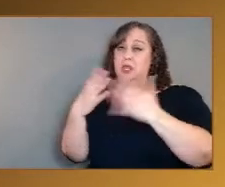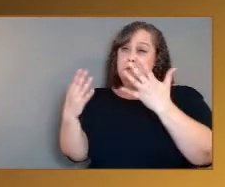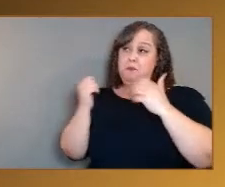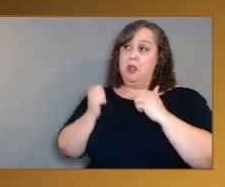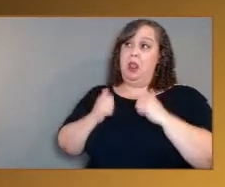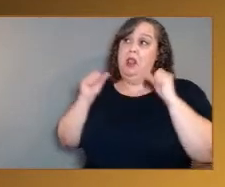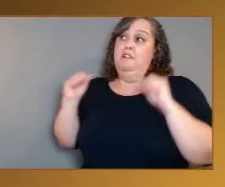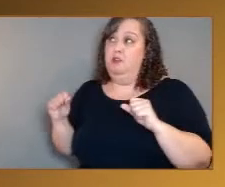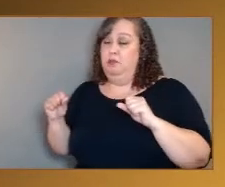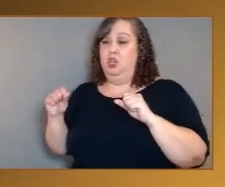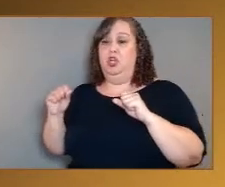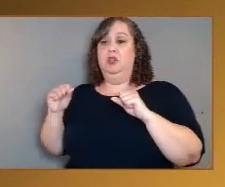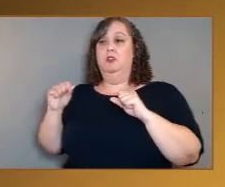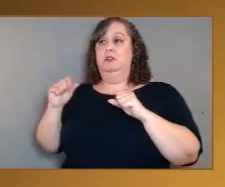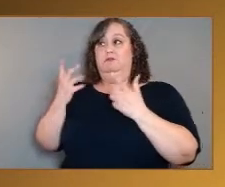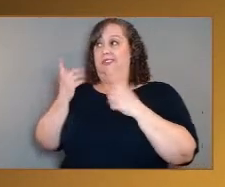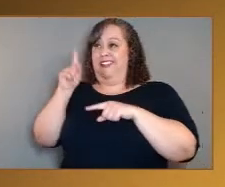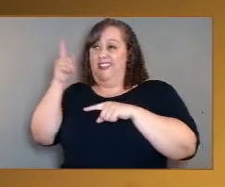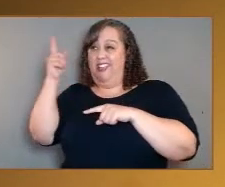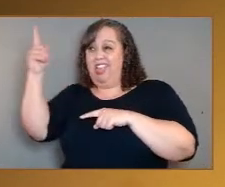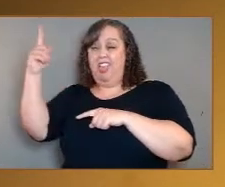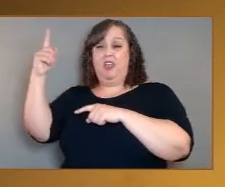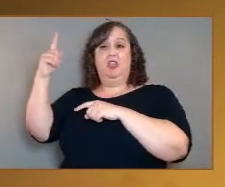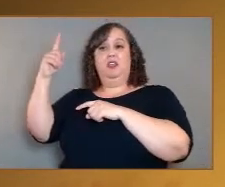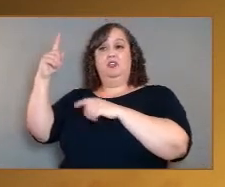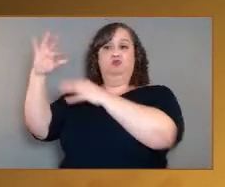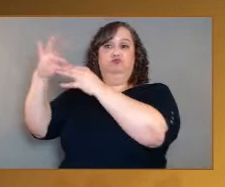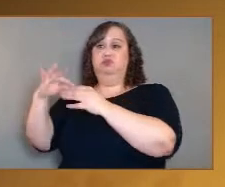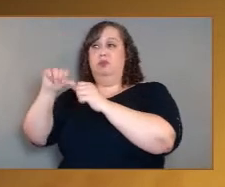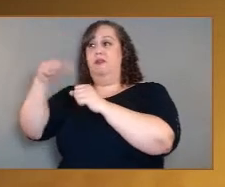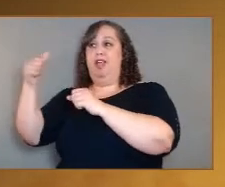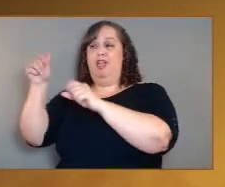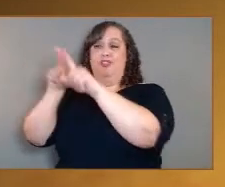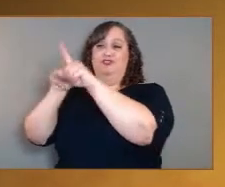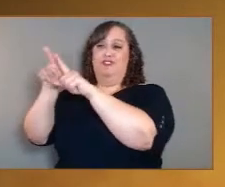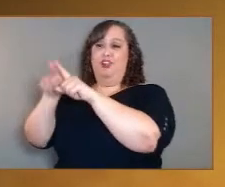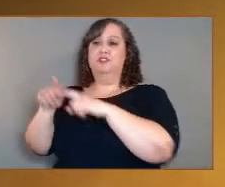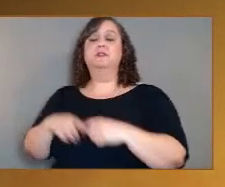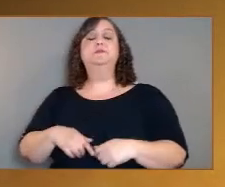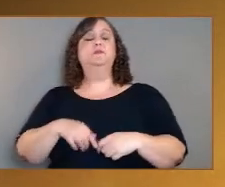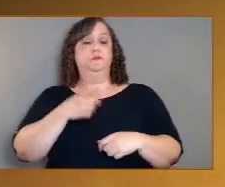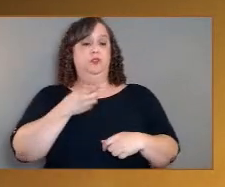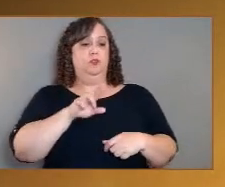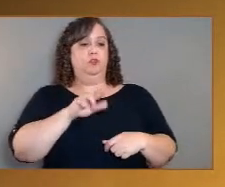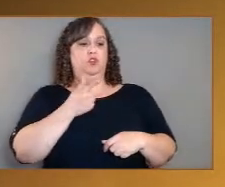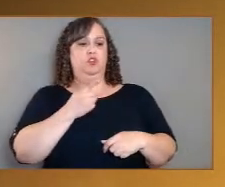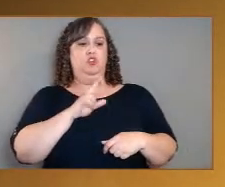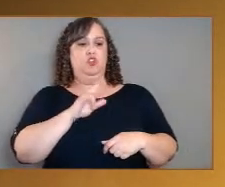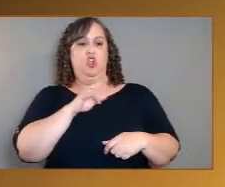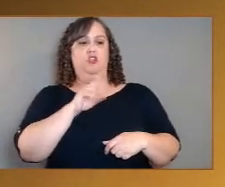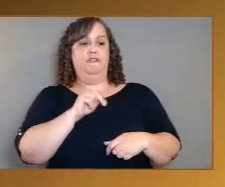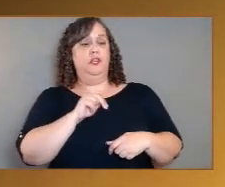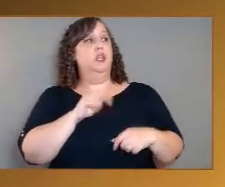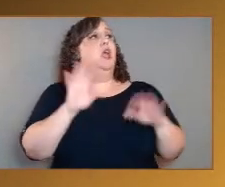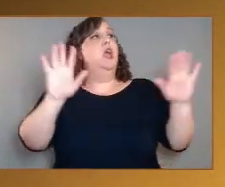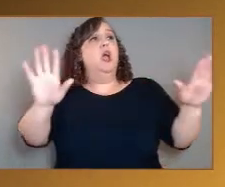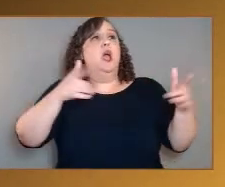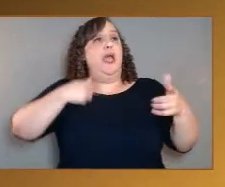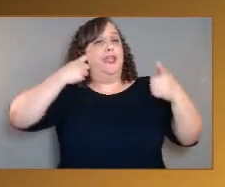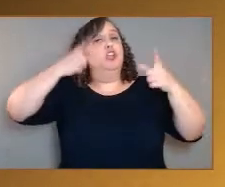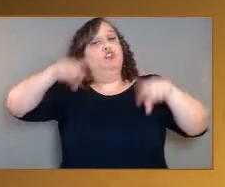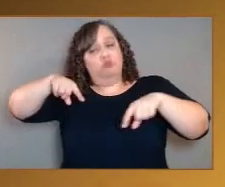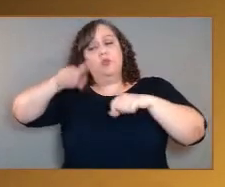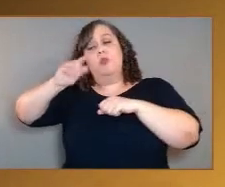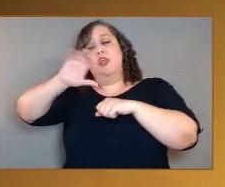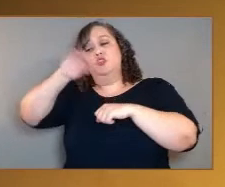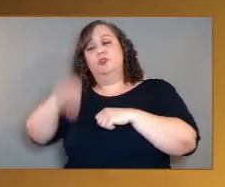Well, if I may add, Karen, I would say – agree 100 million percent with Sue. But it's because it's time, folks. If we ignore